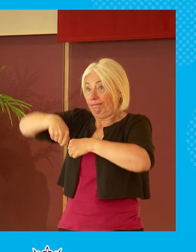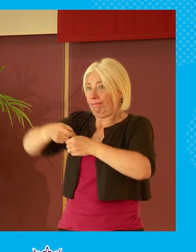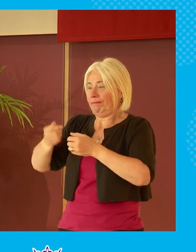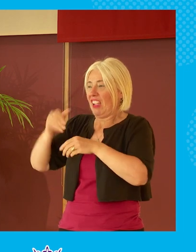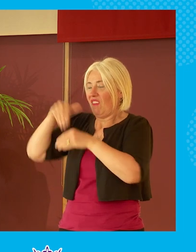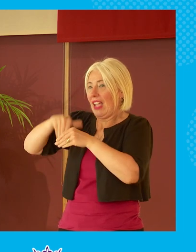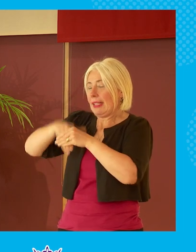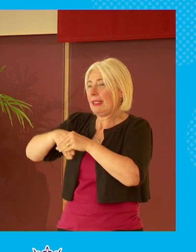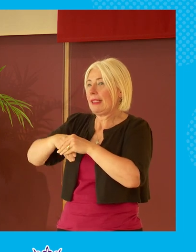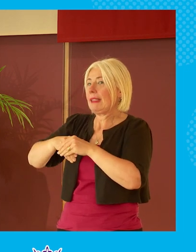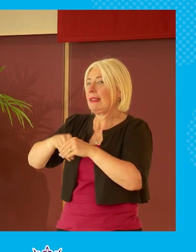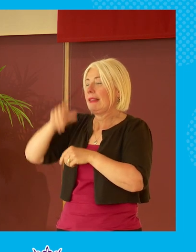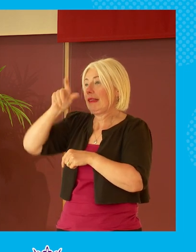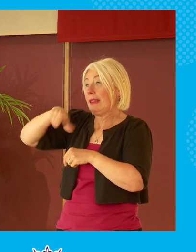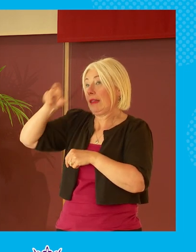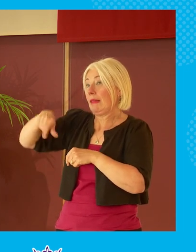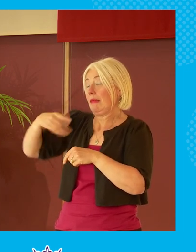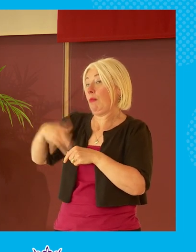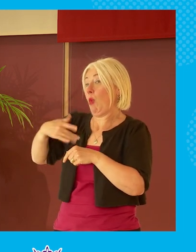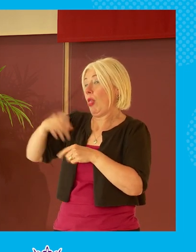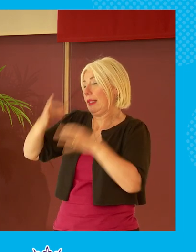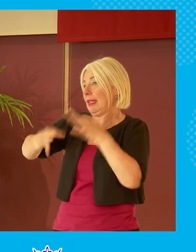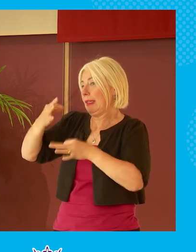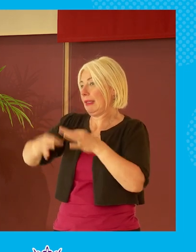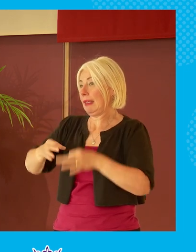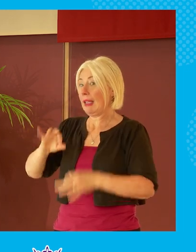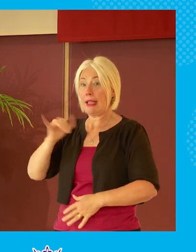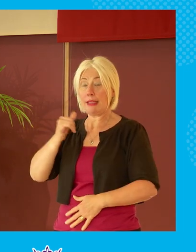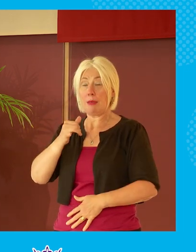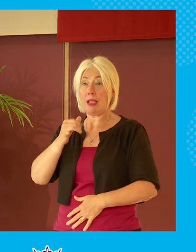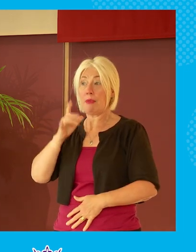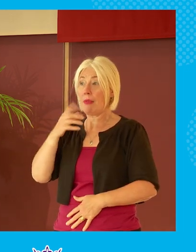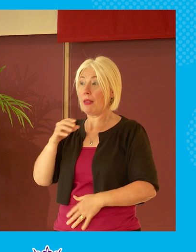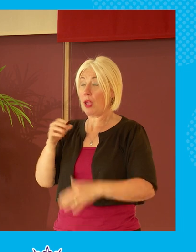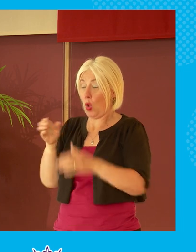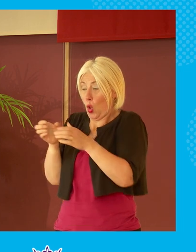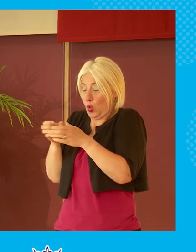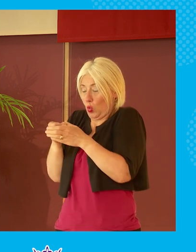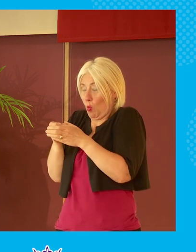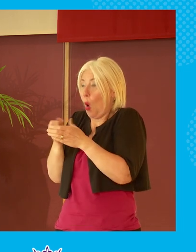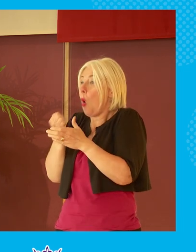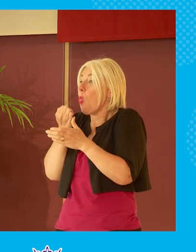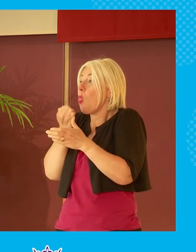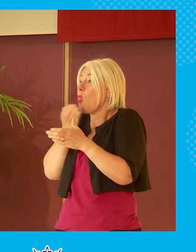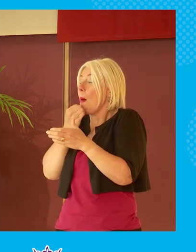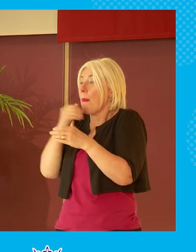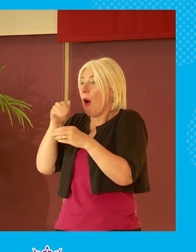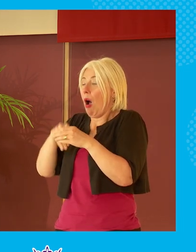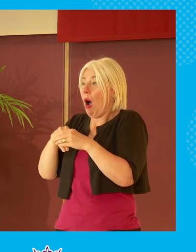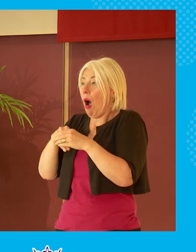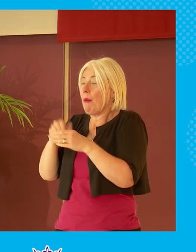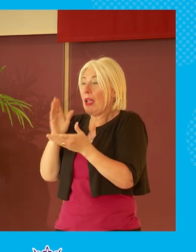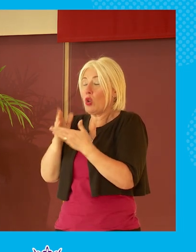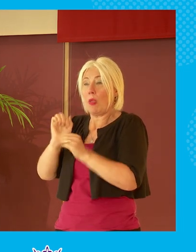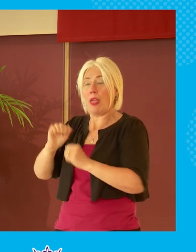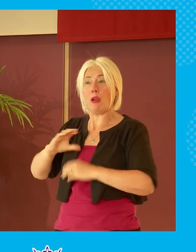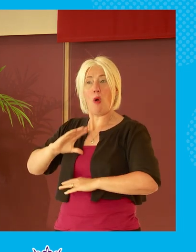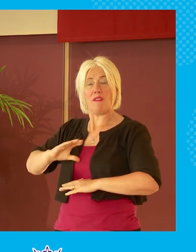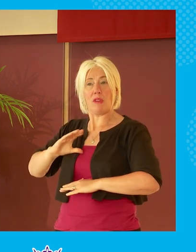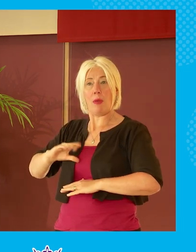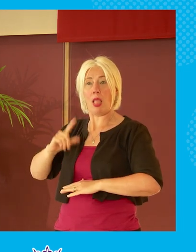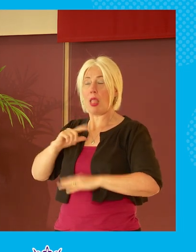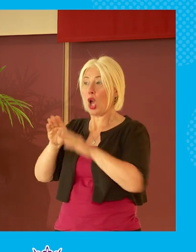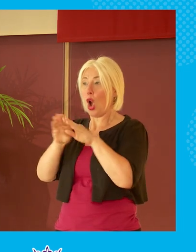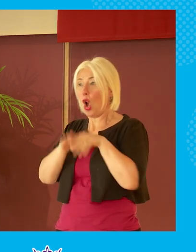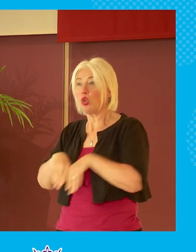say it peter was making a point about sometimes people want to get a smaller number of people involved but people you know feeling comfortable that the democracy isn't